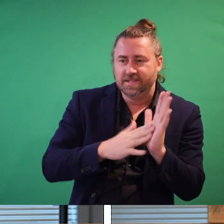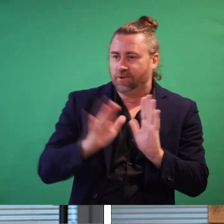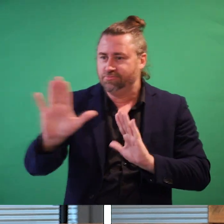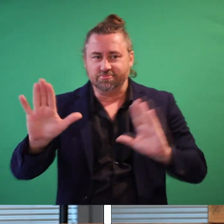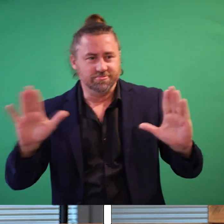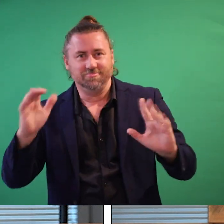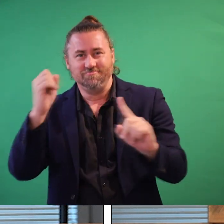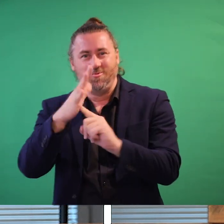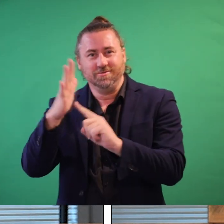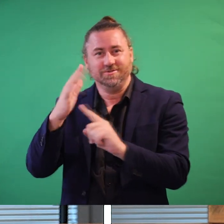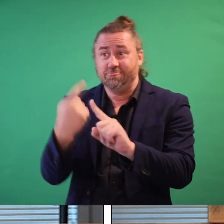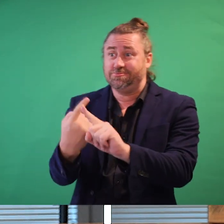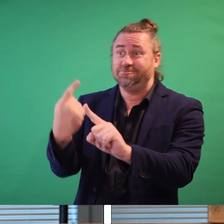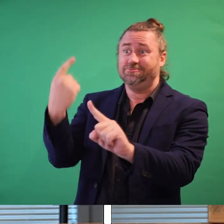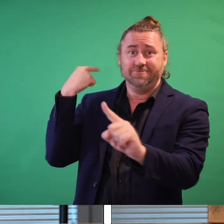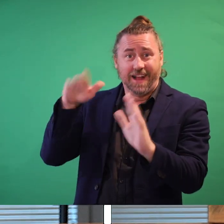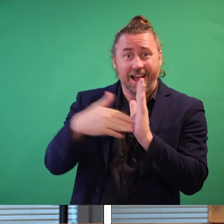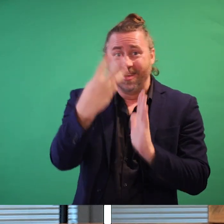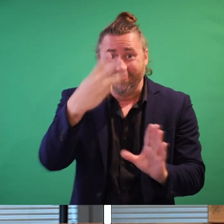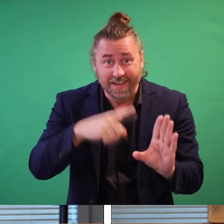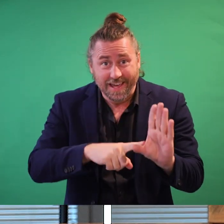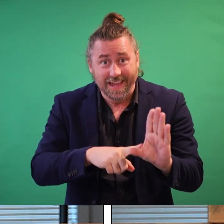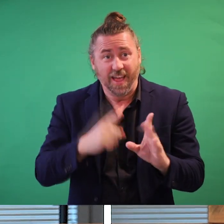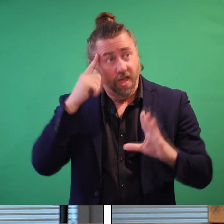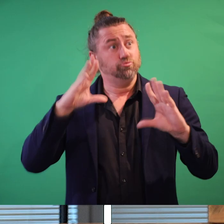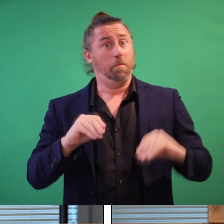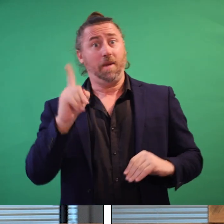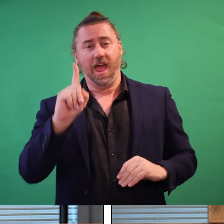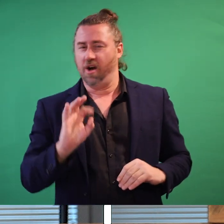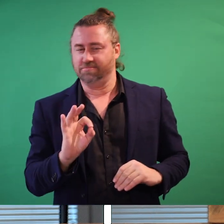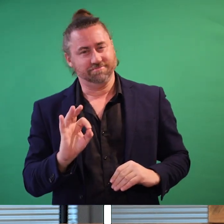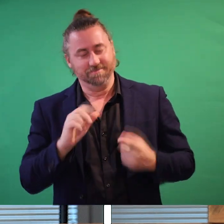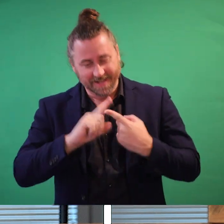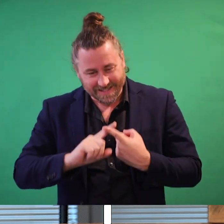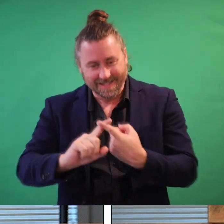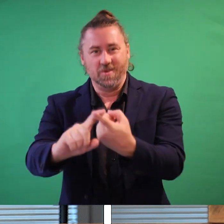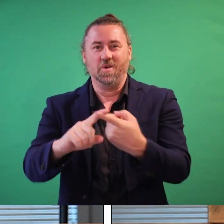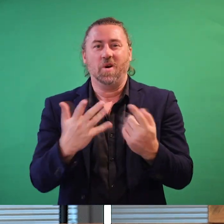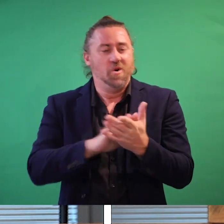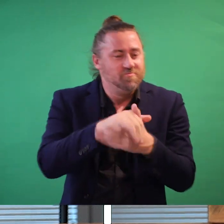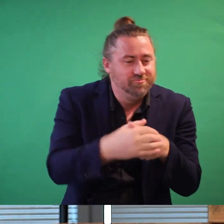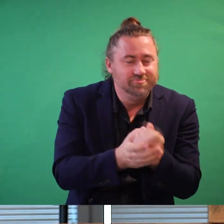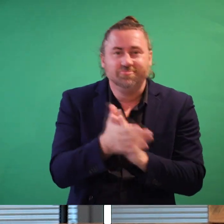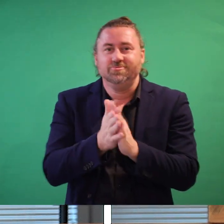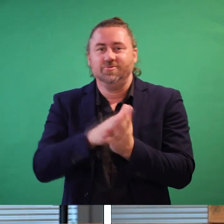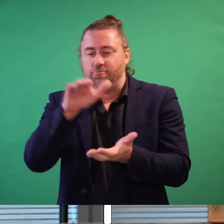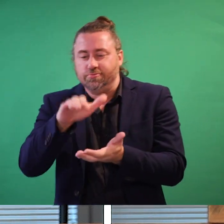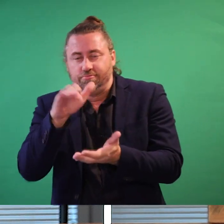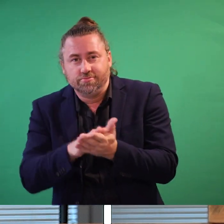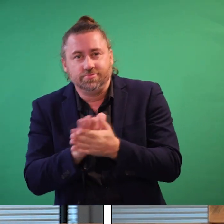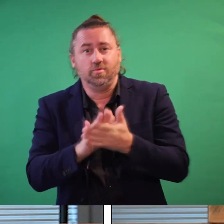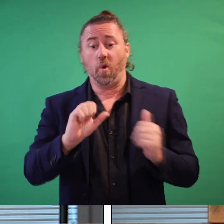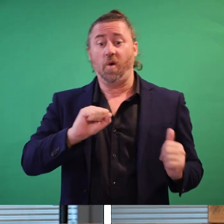so important throughout the pandemic, such as washing your hands thoroughly or sanitising, a good cough